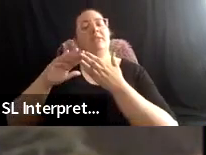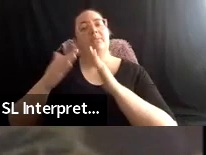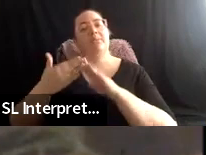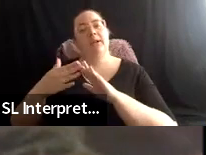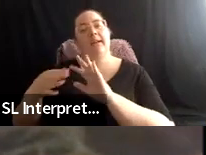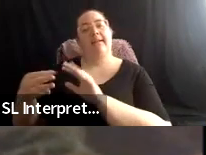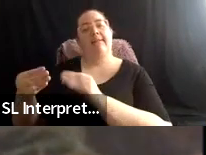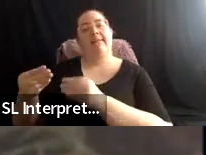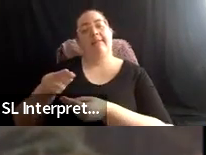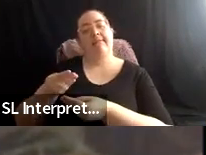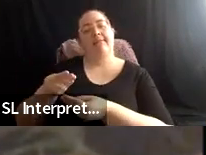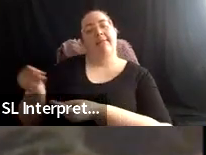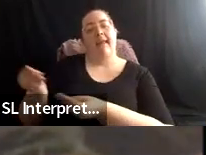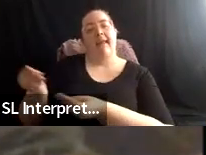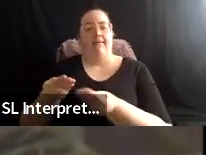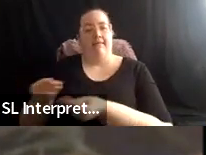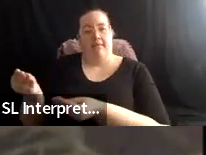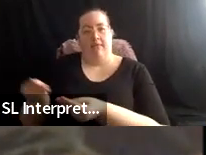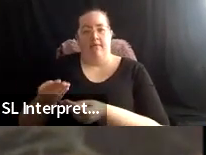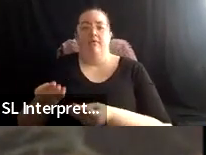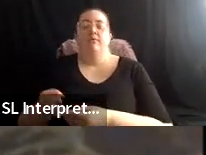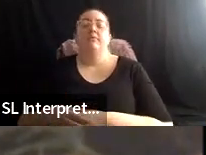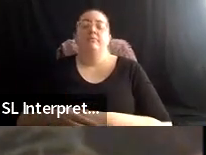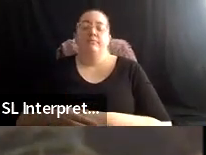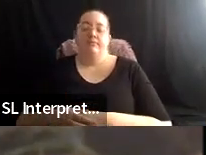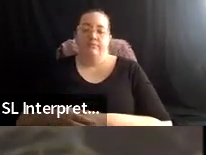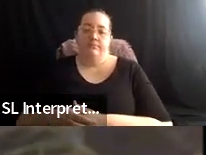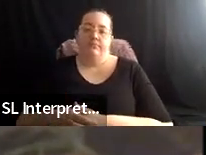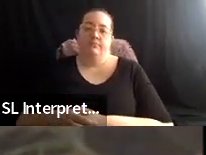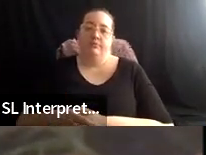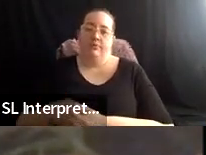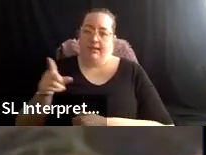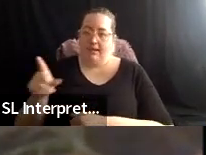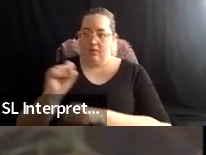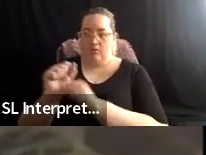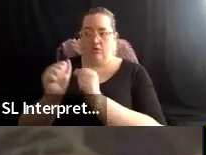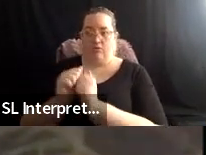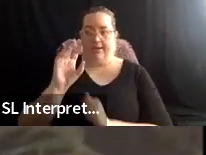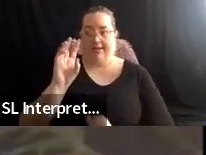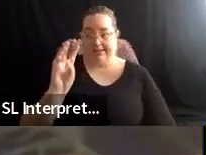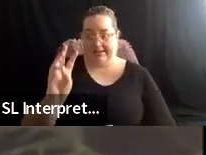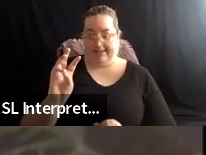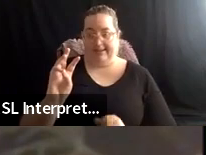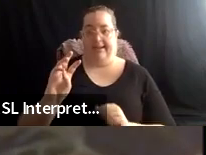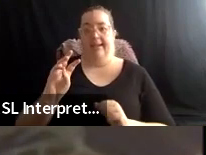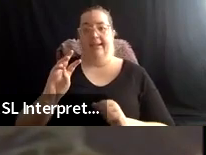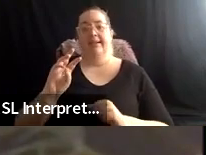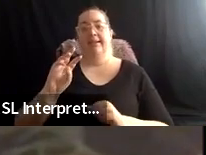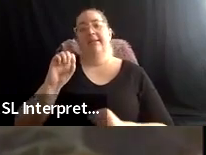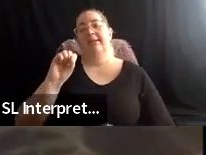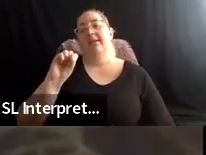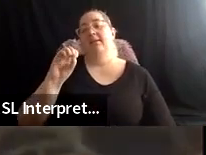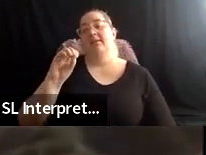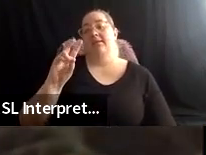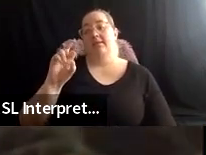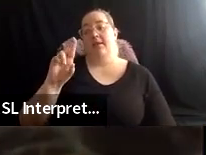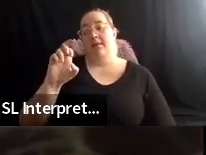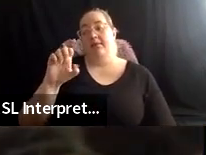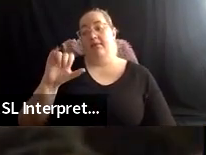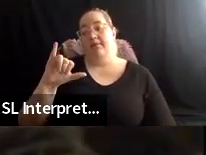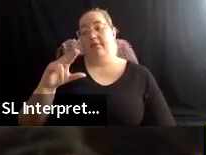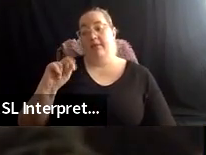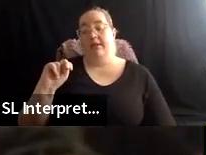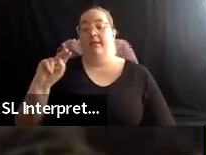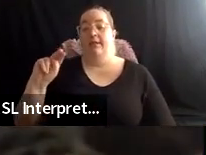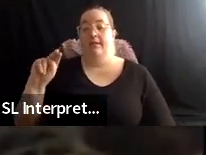six, uh, sovereign Lenape nations that are now based in Oklahoma and Wisconsin and Canada because of forced removals, um,